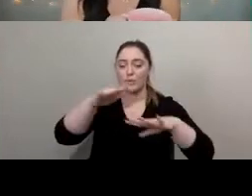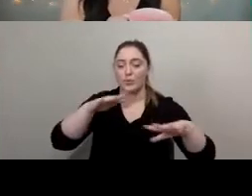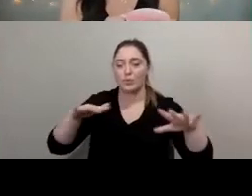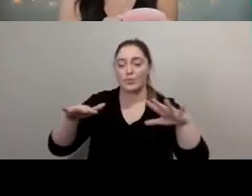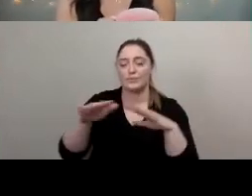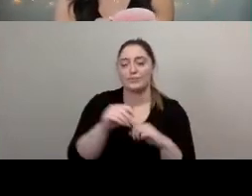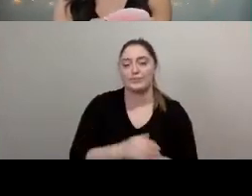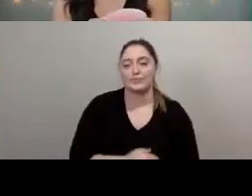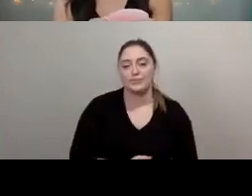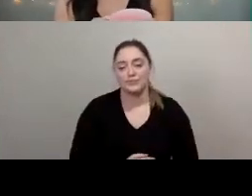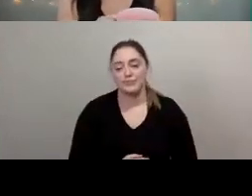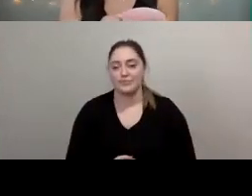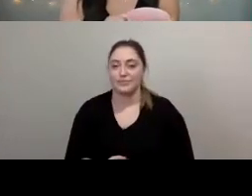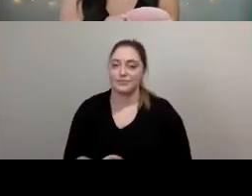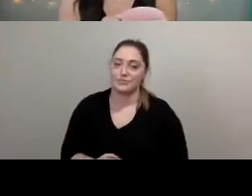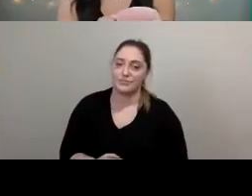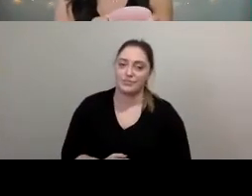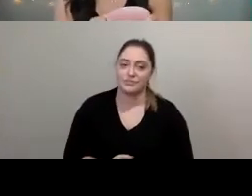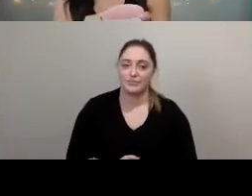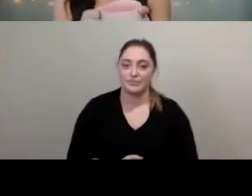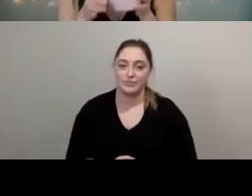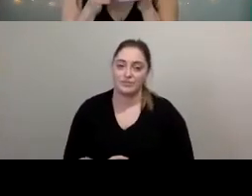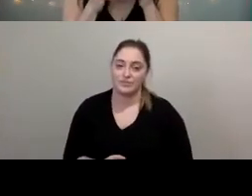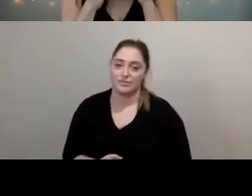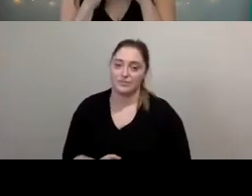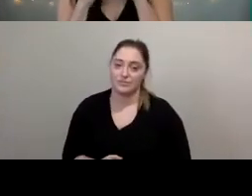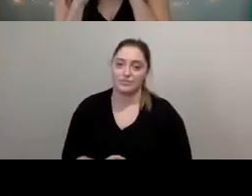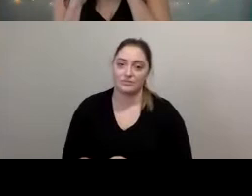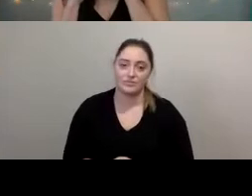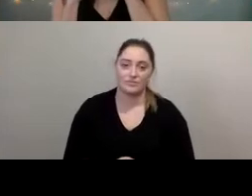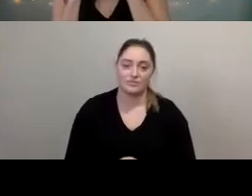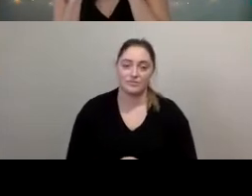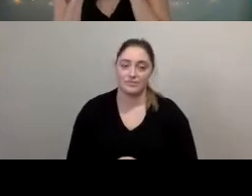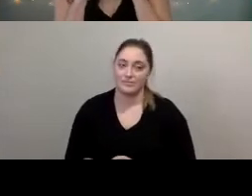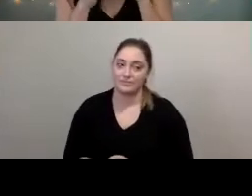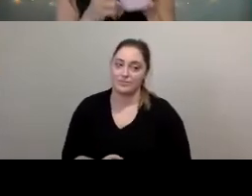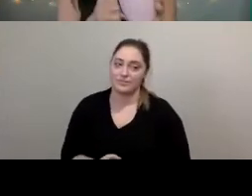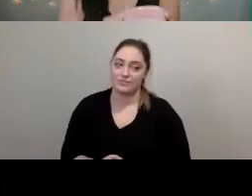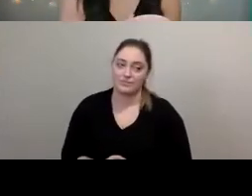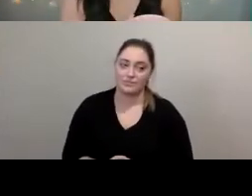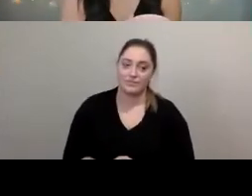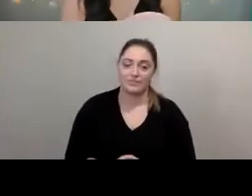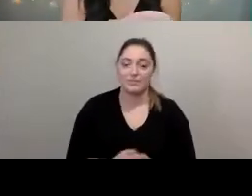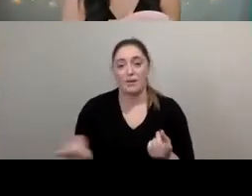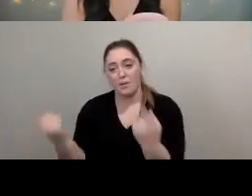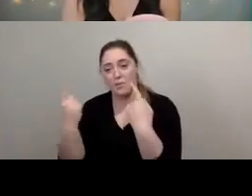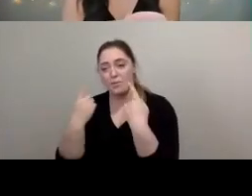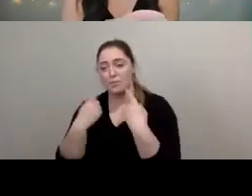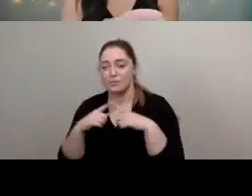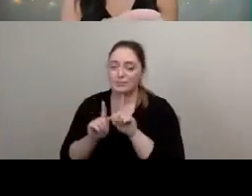infinite inside. Girl, come on, come on, come on,